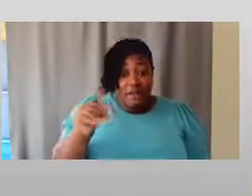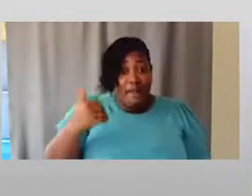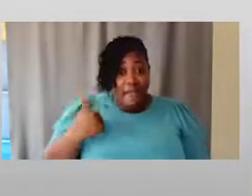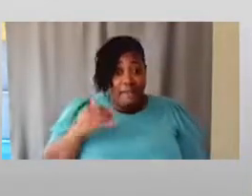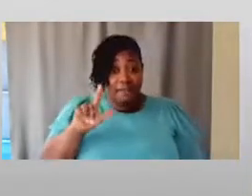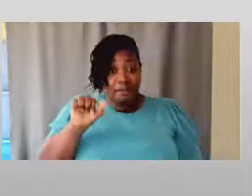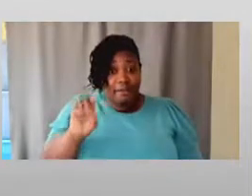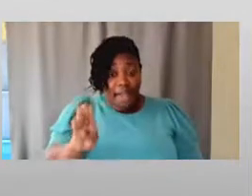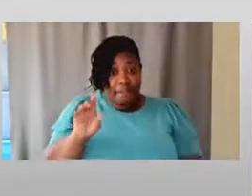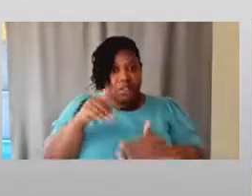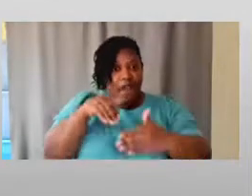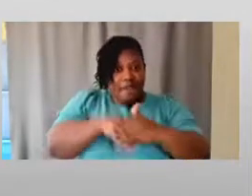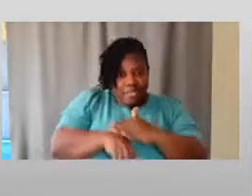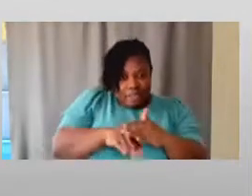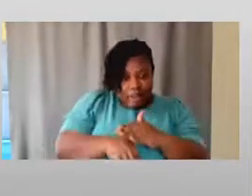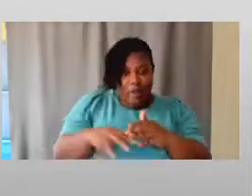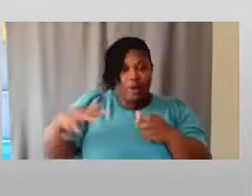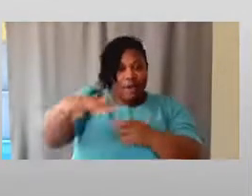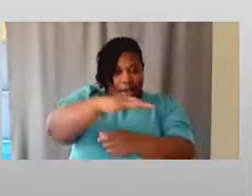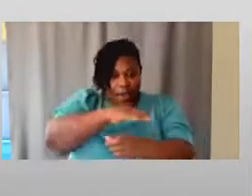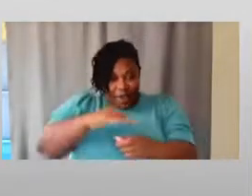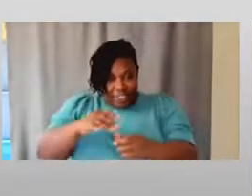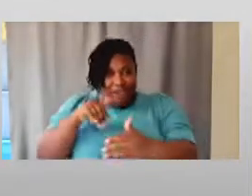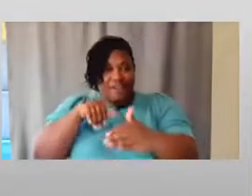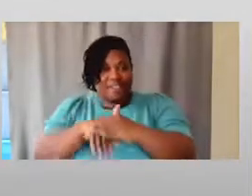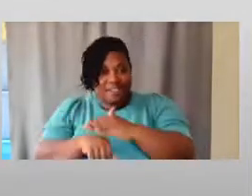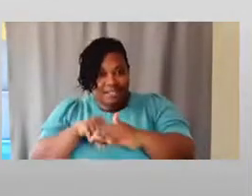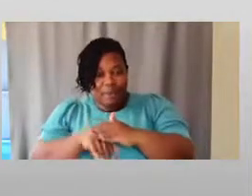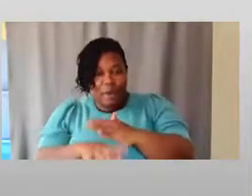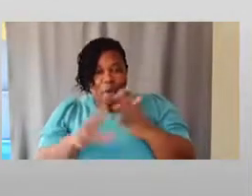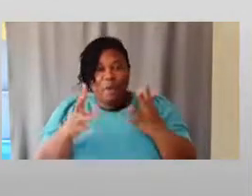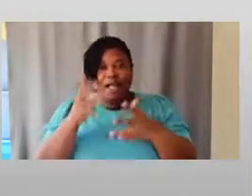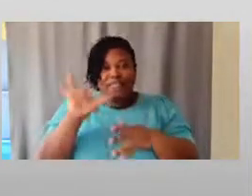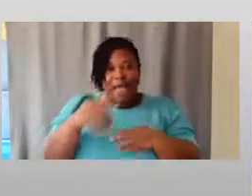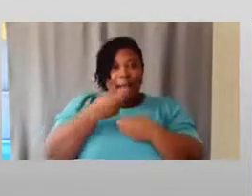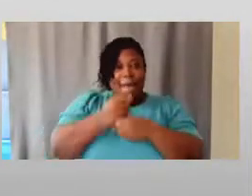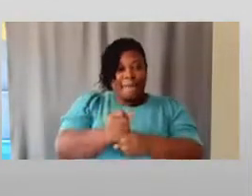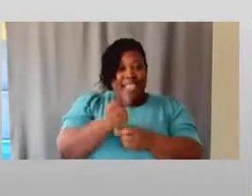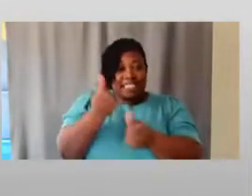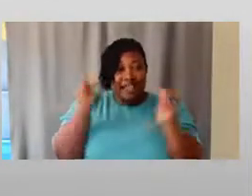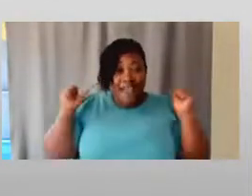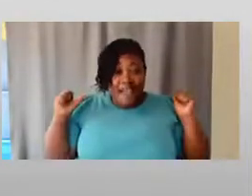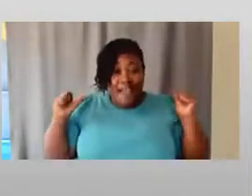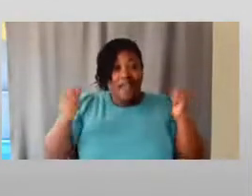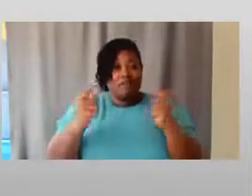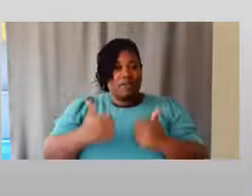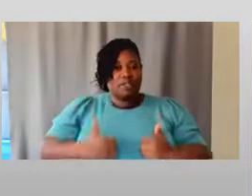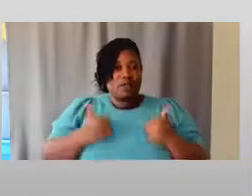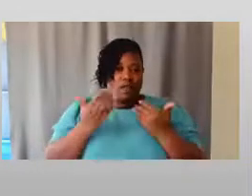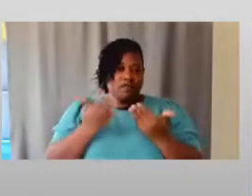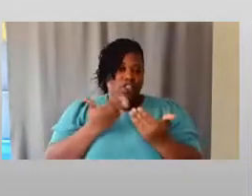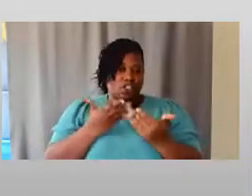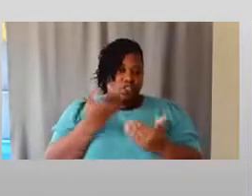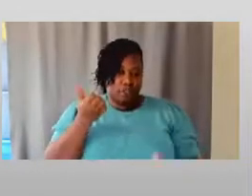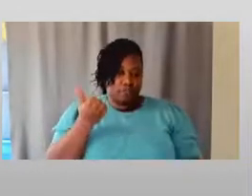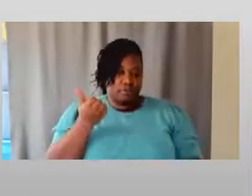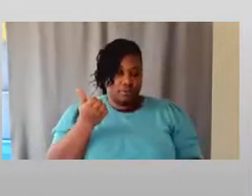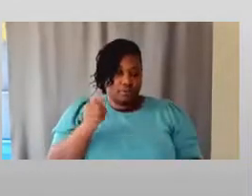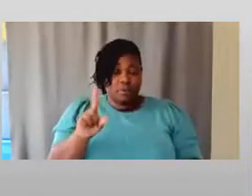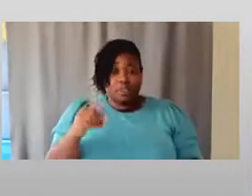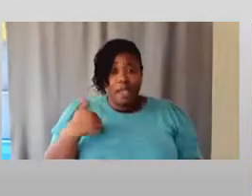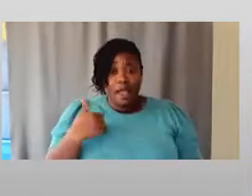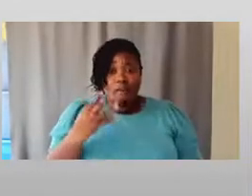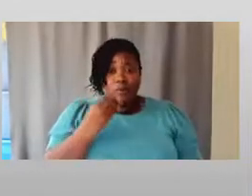that are accessible and spaces that are accessible makes everybody else's life easier. And even though I have an end of one